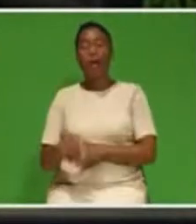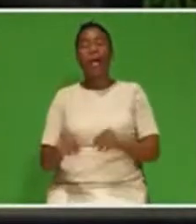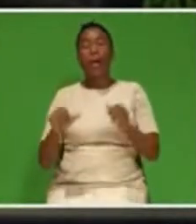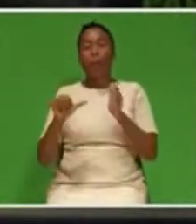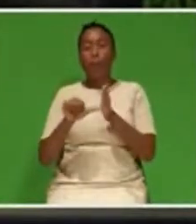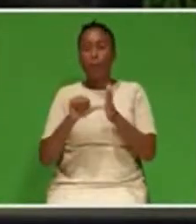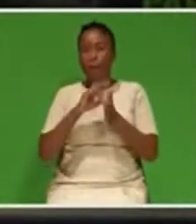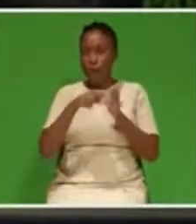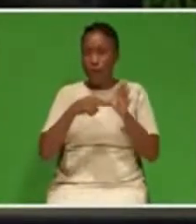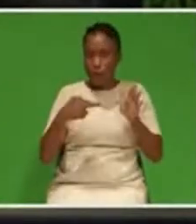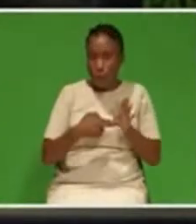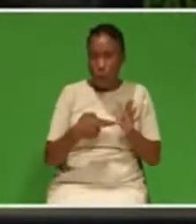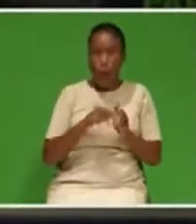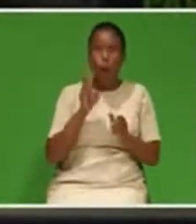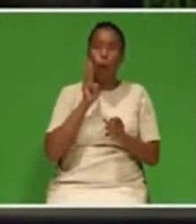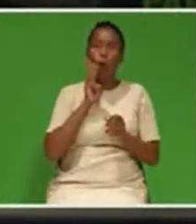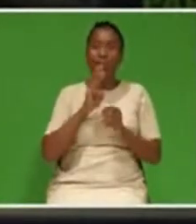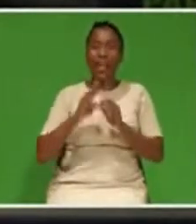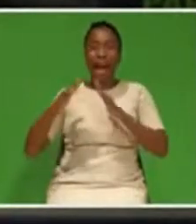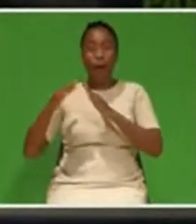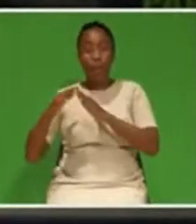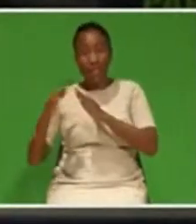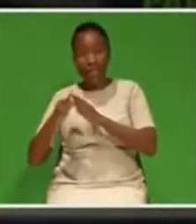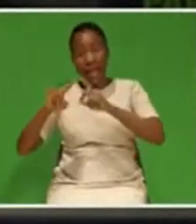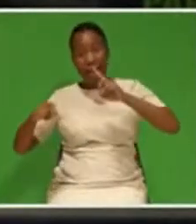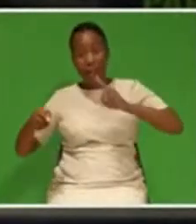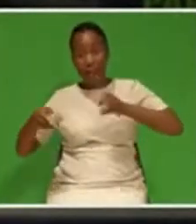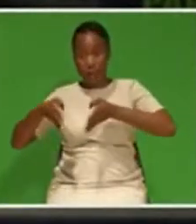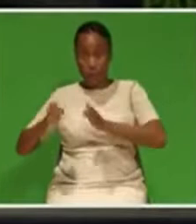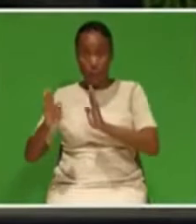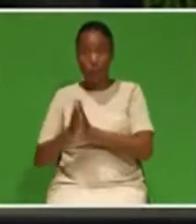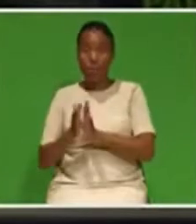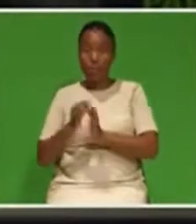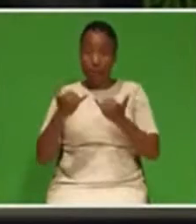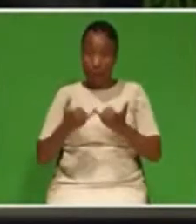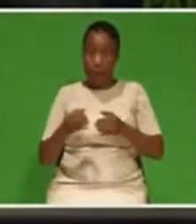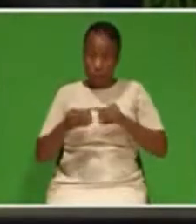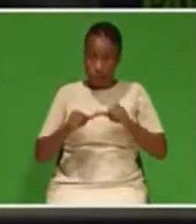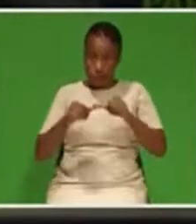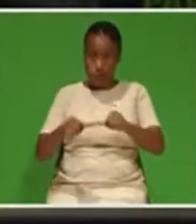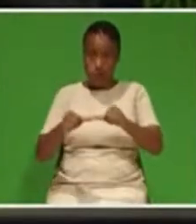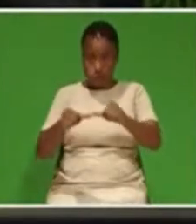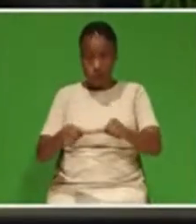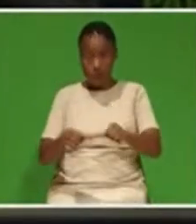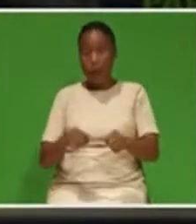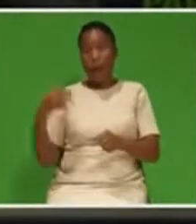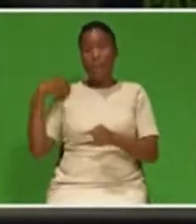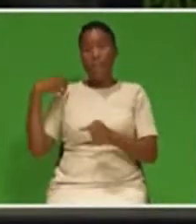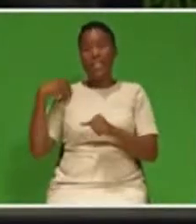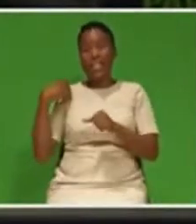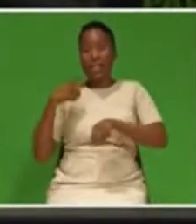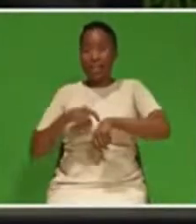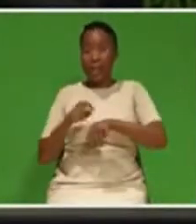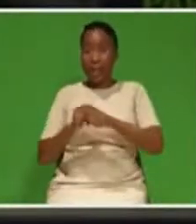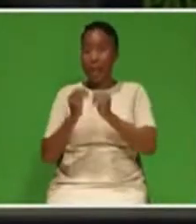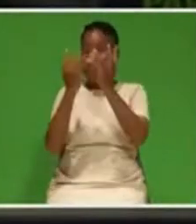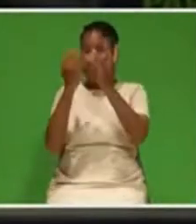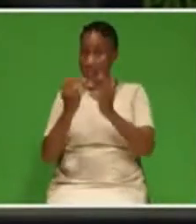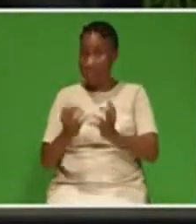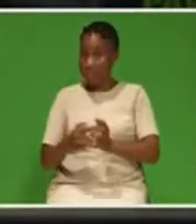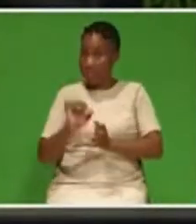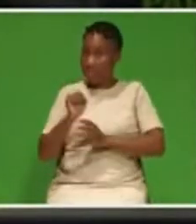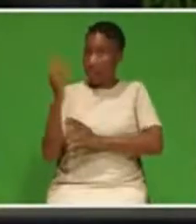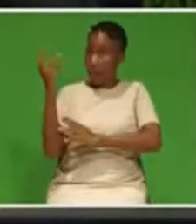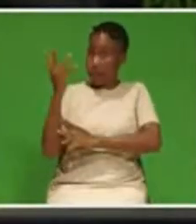housing, and other projects are underway, and the Minister of Finance will, as he outlines his budget, be able to